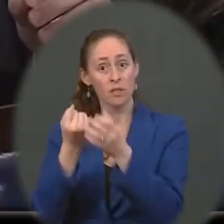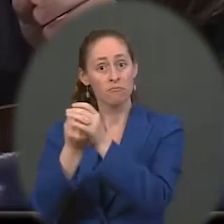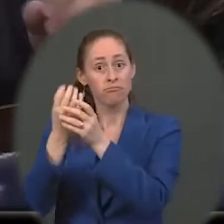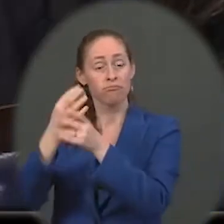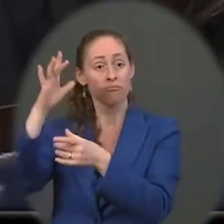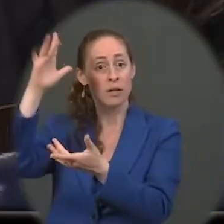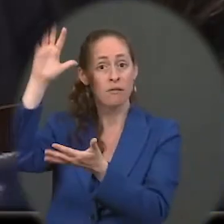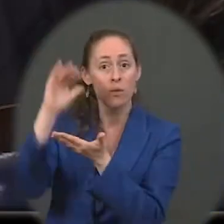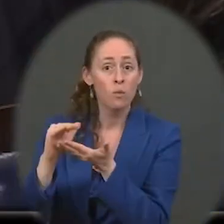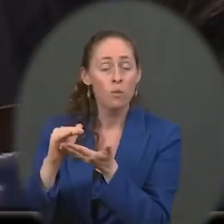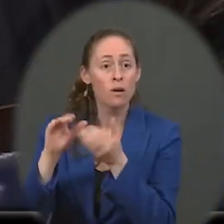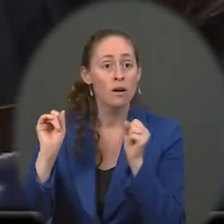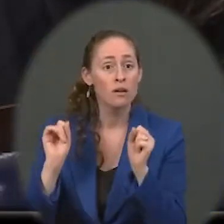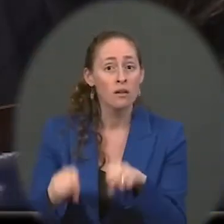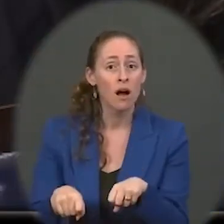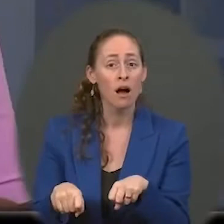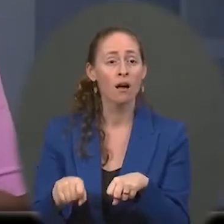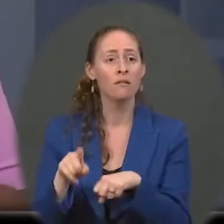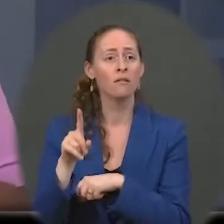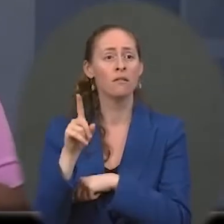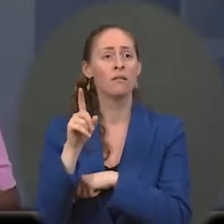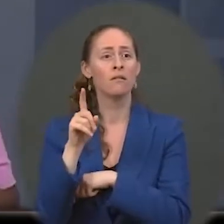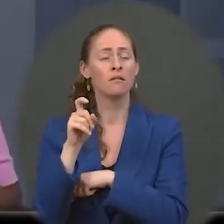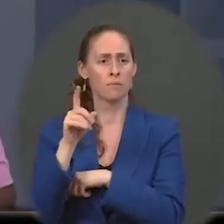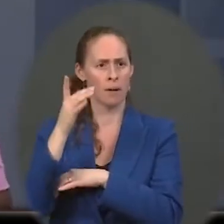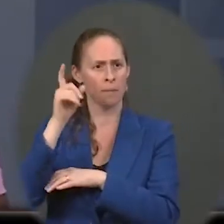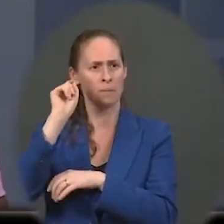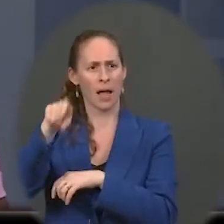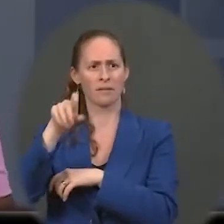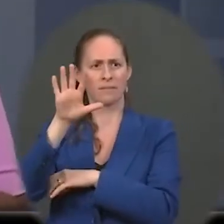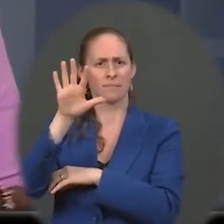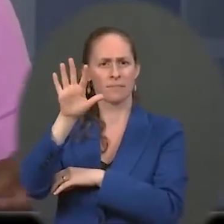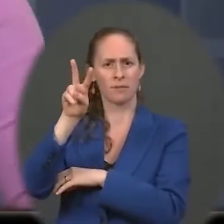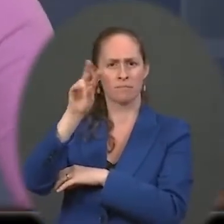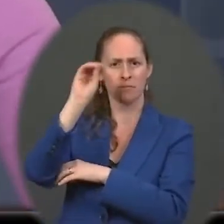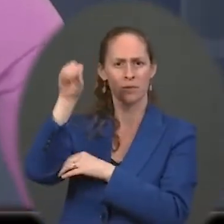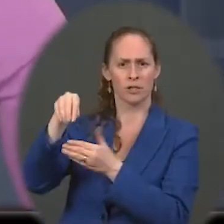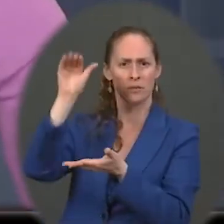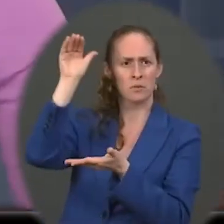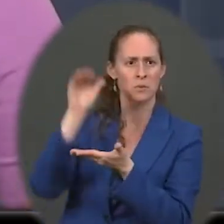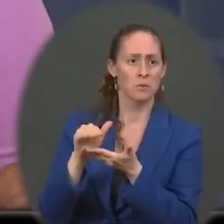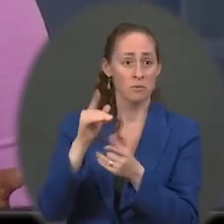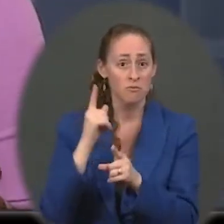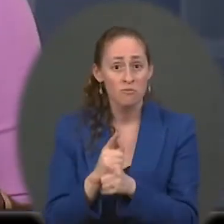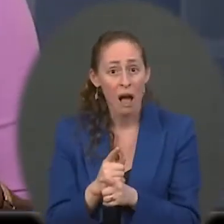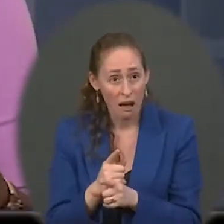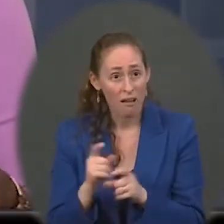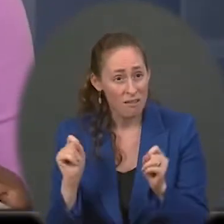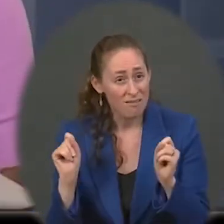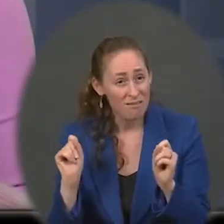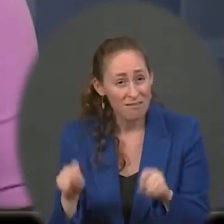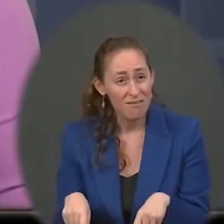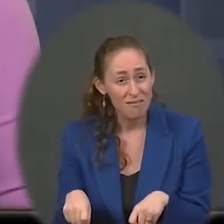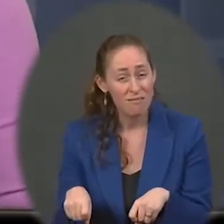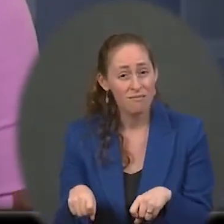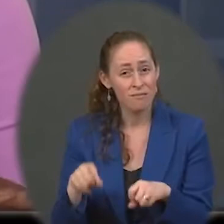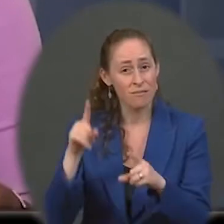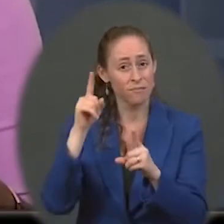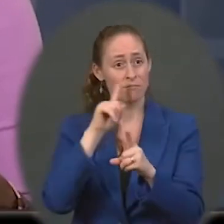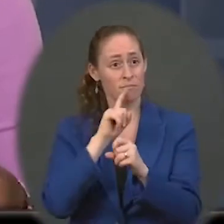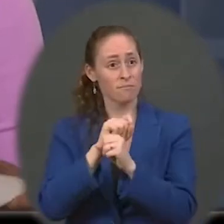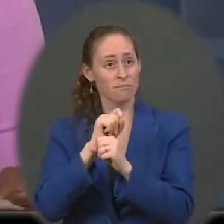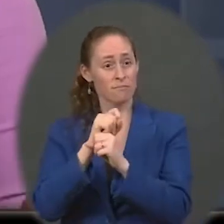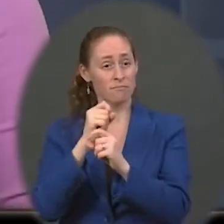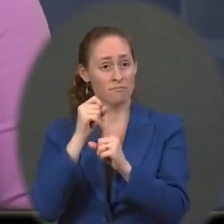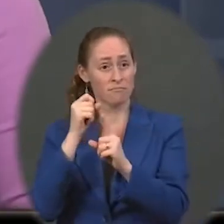the 50 to 52 percent reduction? Ms. it's hitting our goal. It's hitting the goal that we set out. The hit 50 to 52 percent without Congress at all. Ms. Yeah, is why